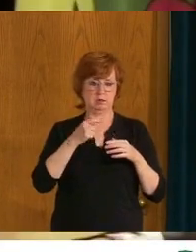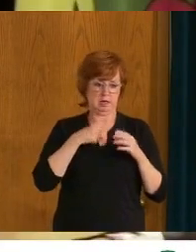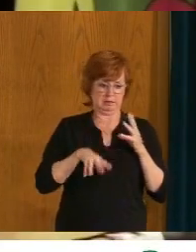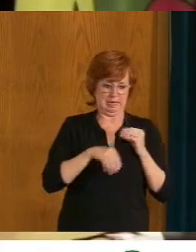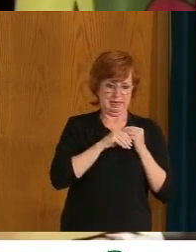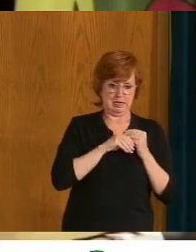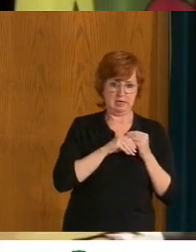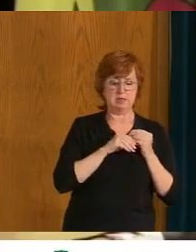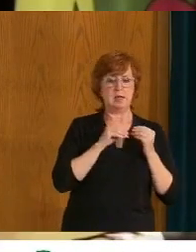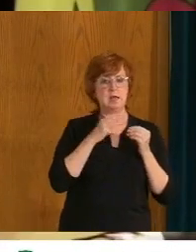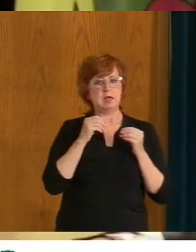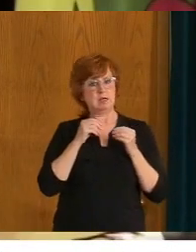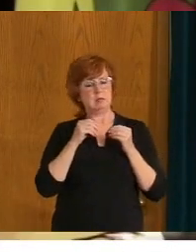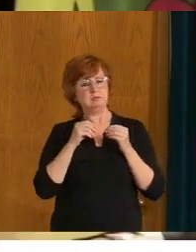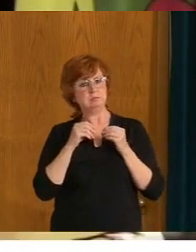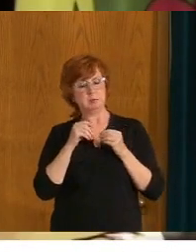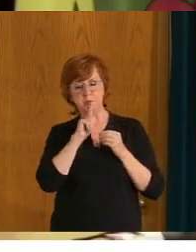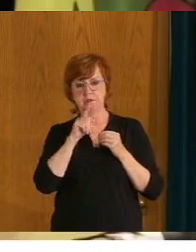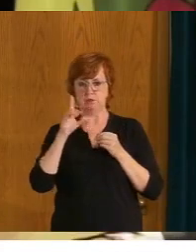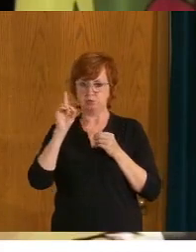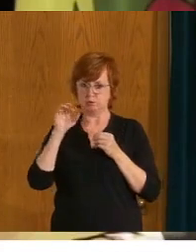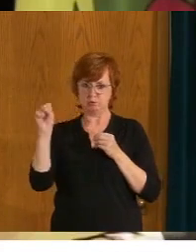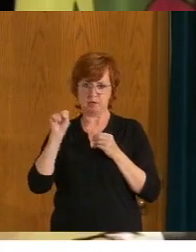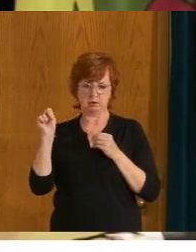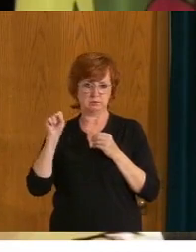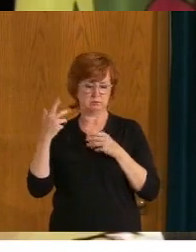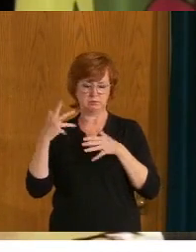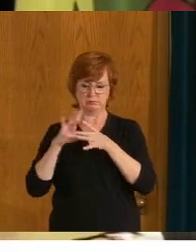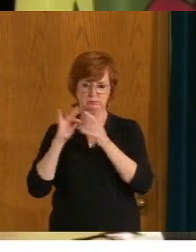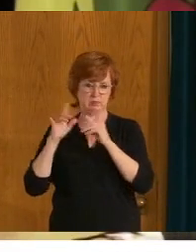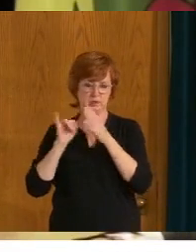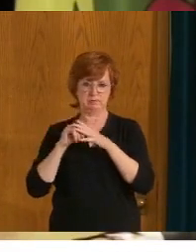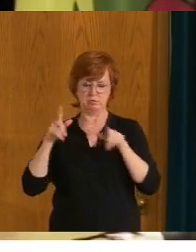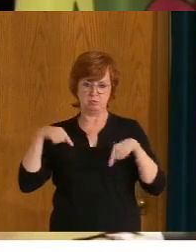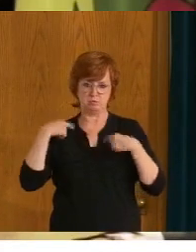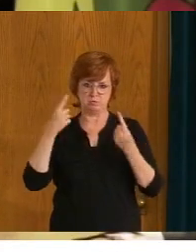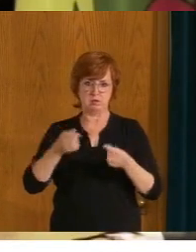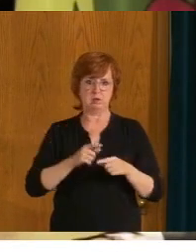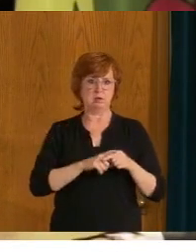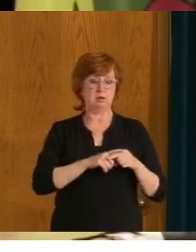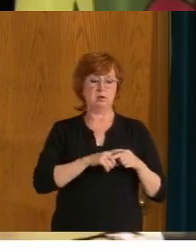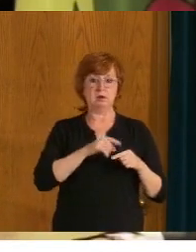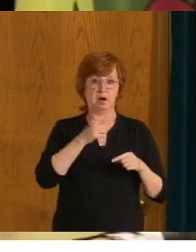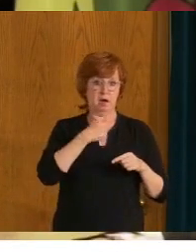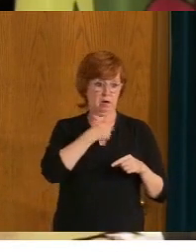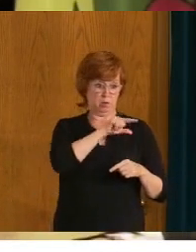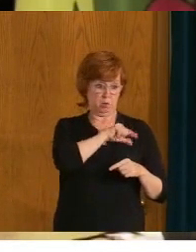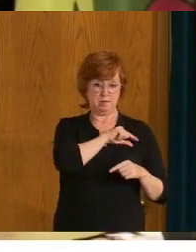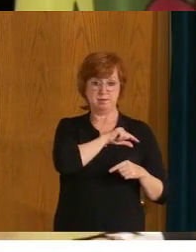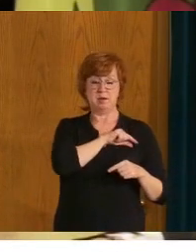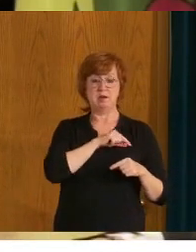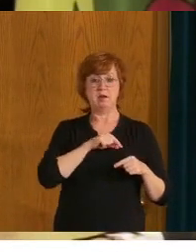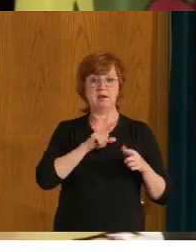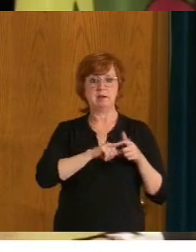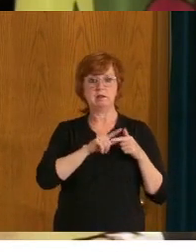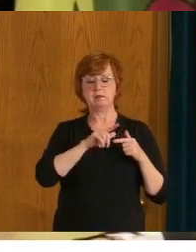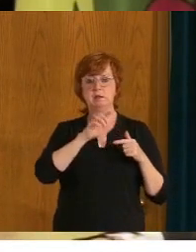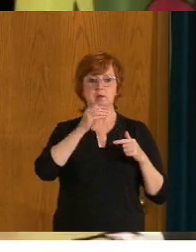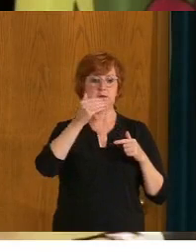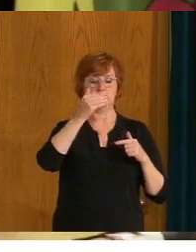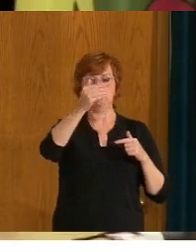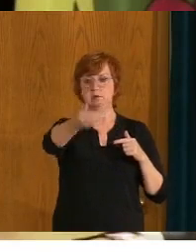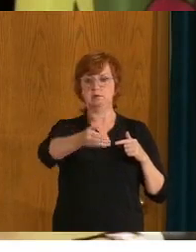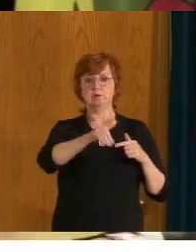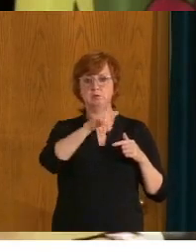this for quite some time now that once you're eligible, you're always eligible for your first dose and ultimately 28 days later your,